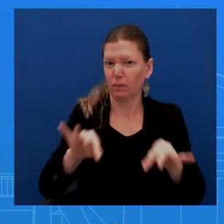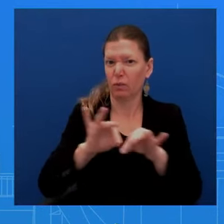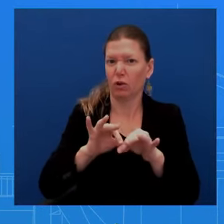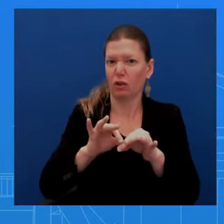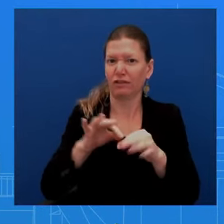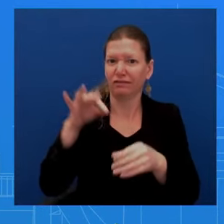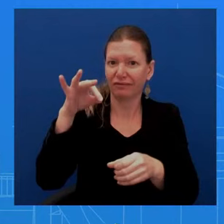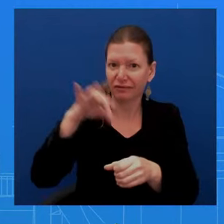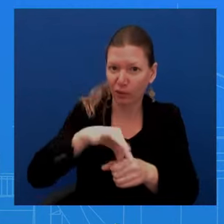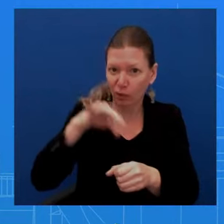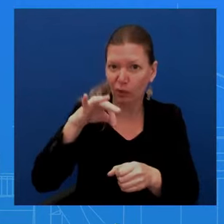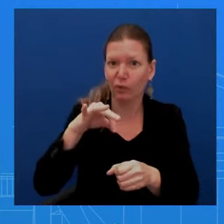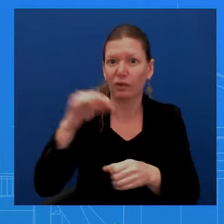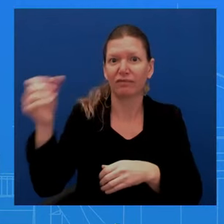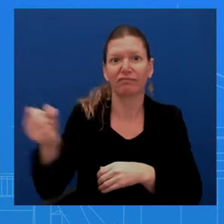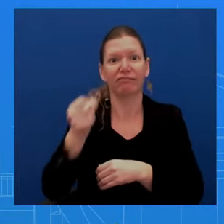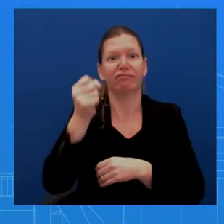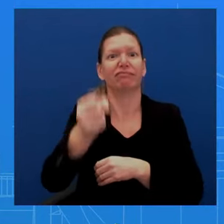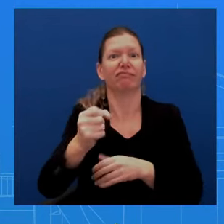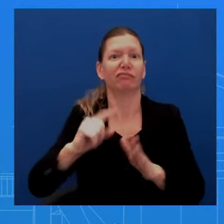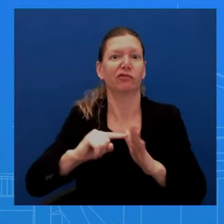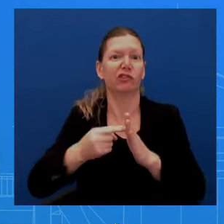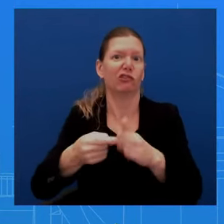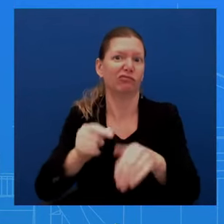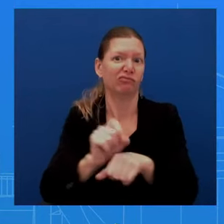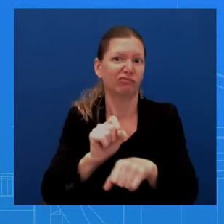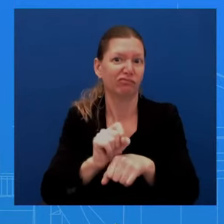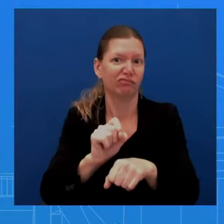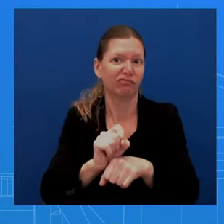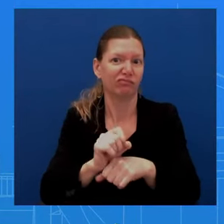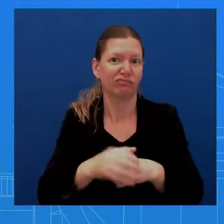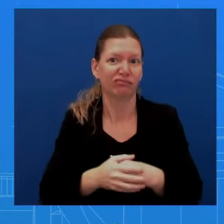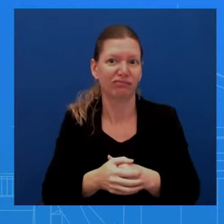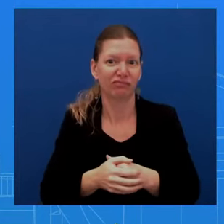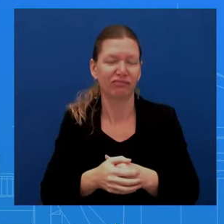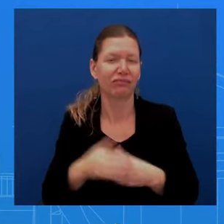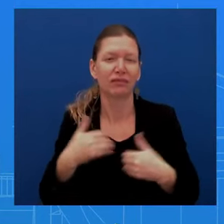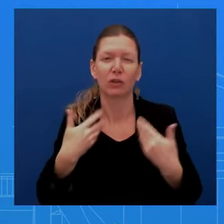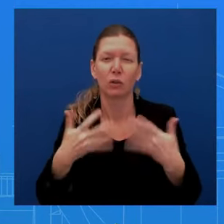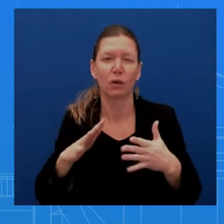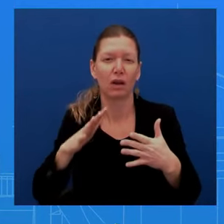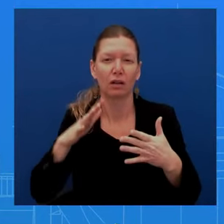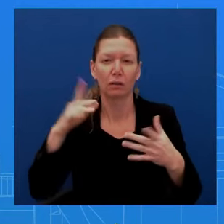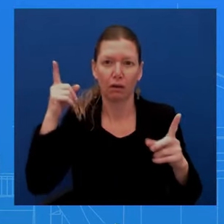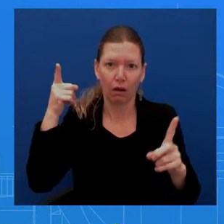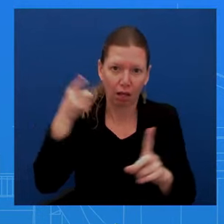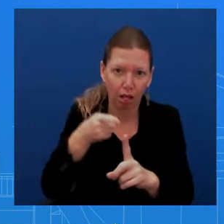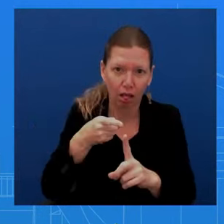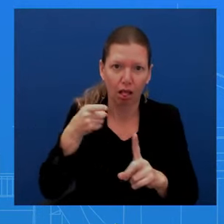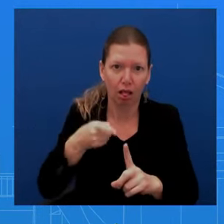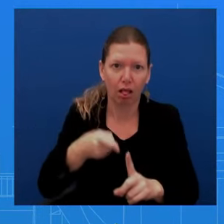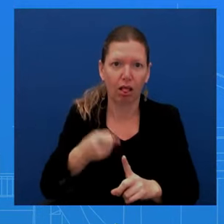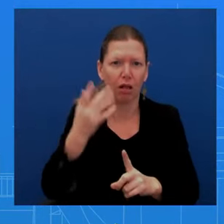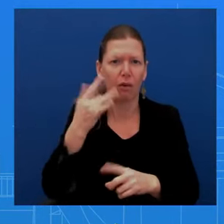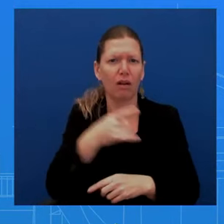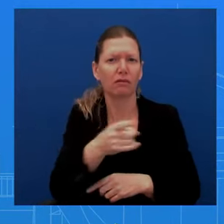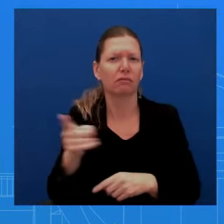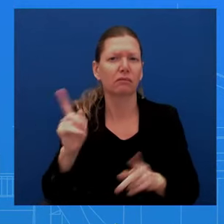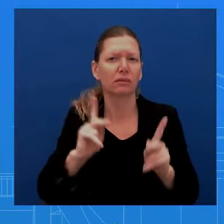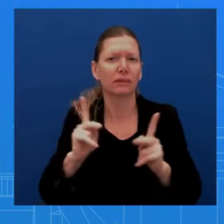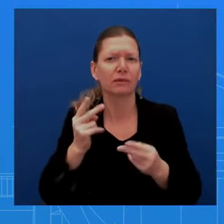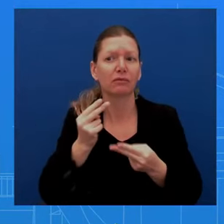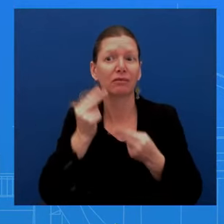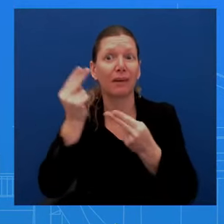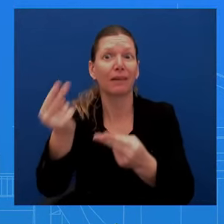into, uh, into specifics as to why folks may have, uh, stepped out or, or not part of the nomination process anymore. just want to be super mindful.